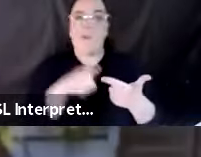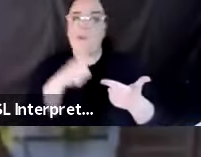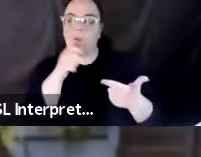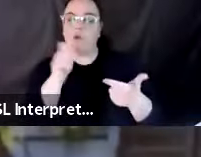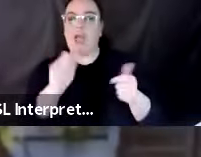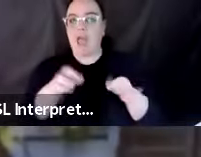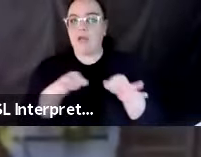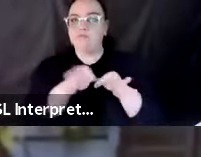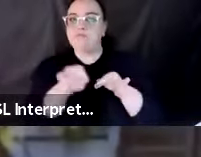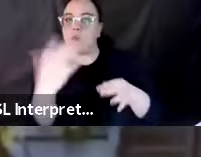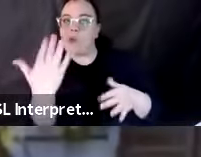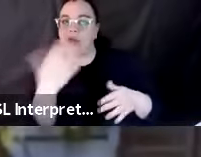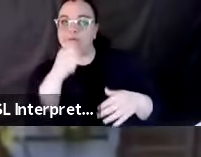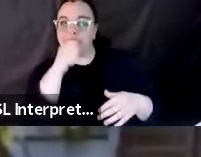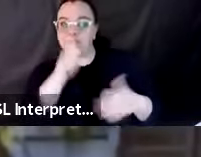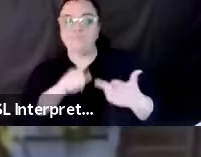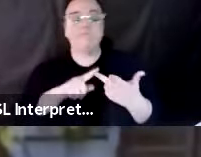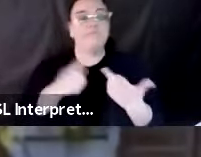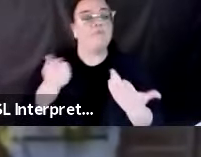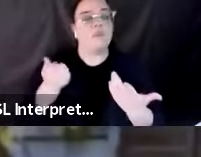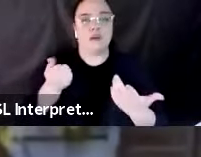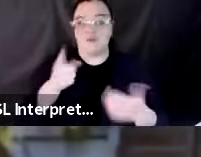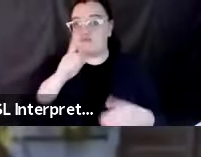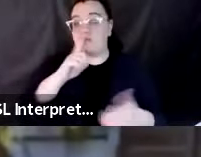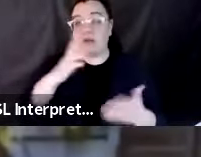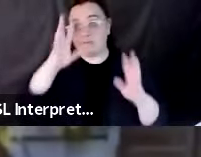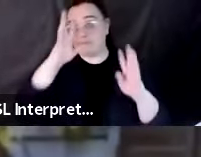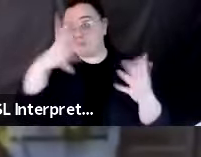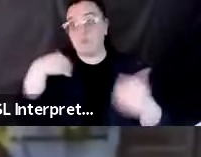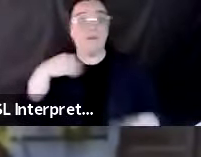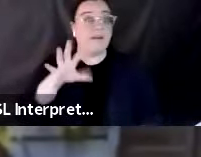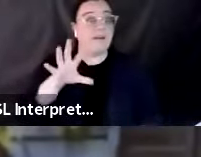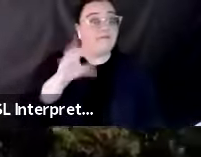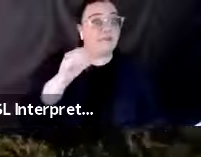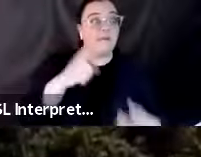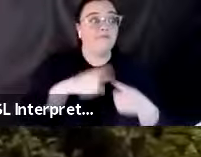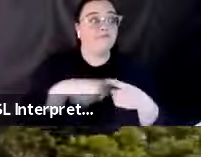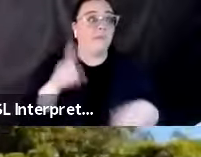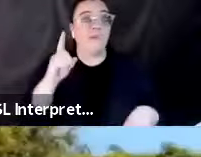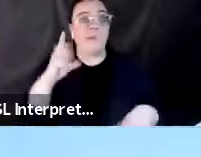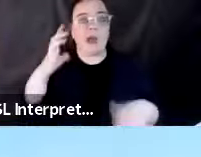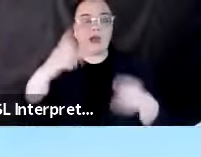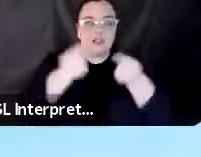have, say, 100 or more injuries, then you need to know who needs help.